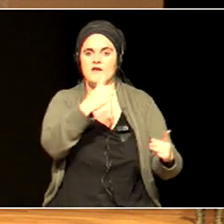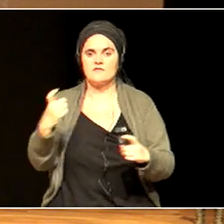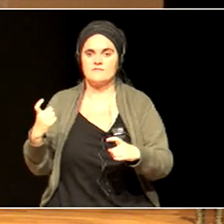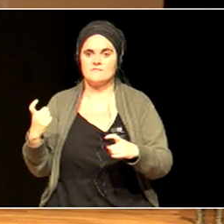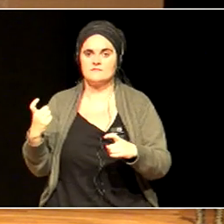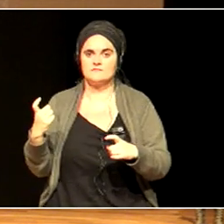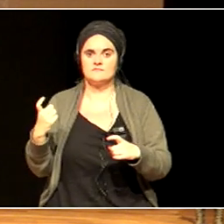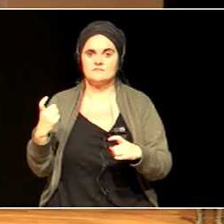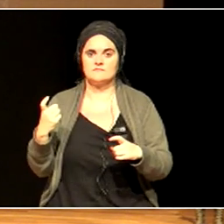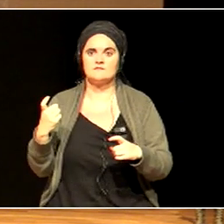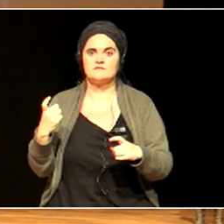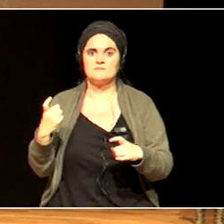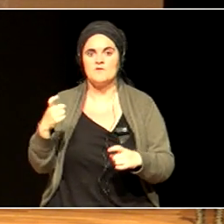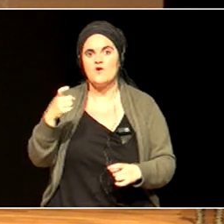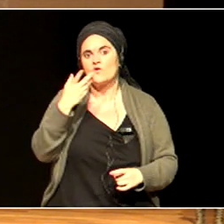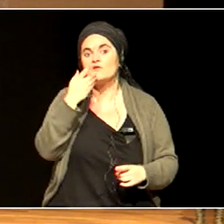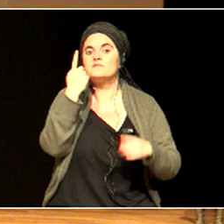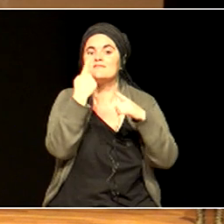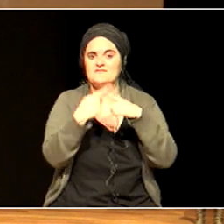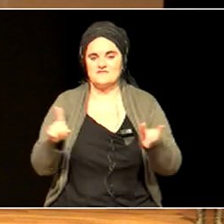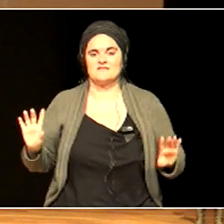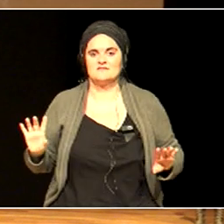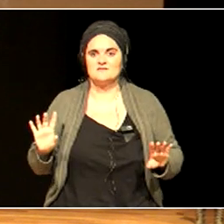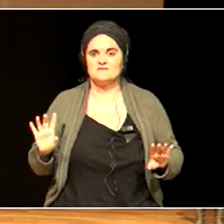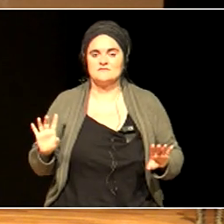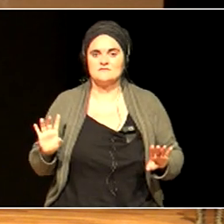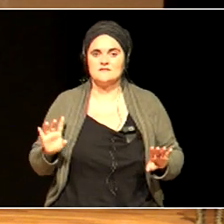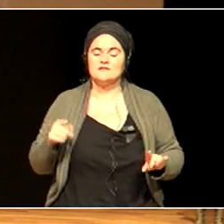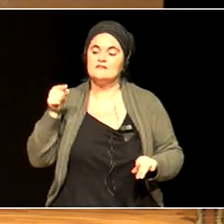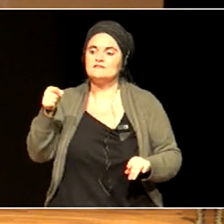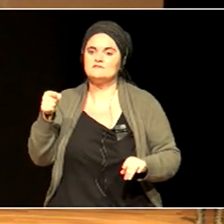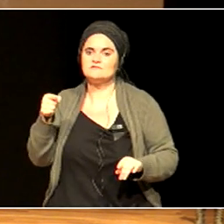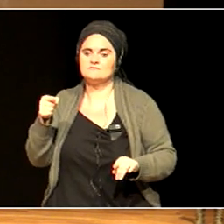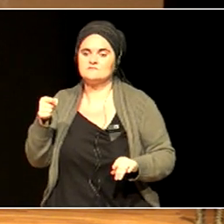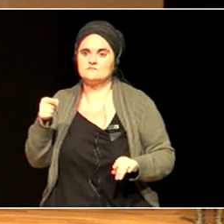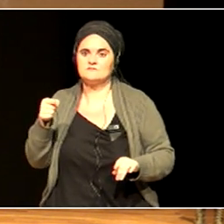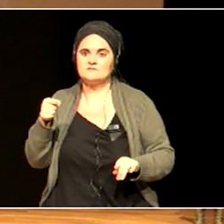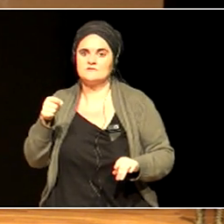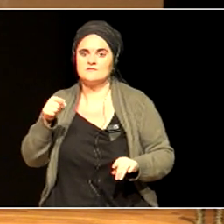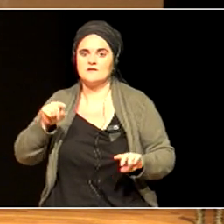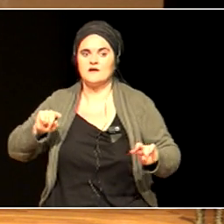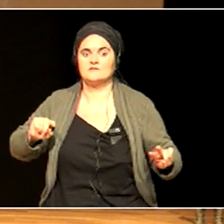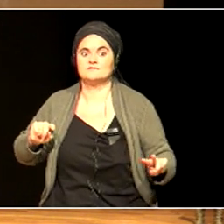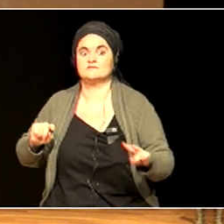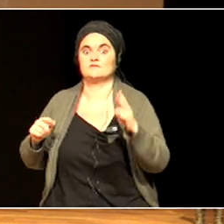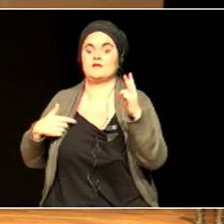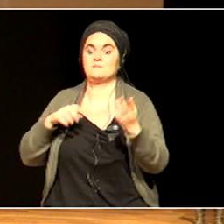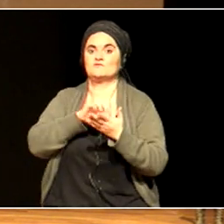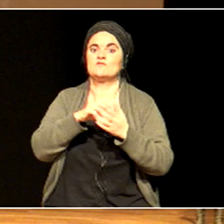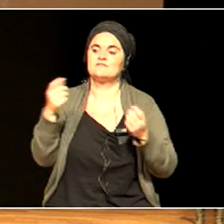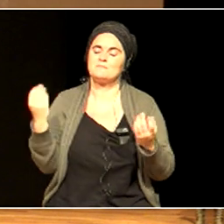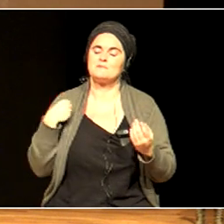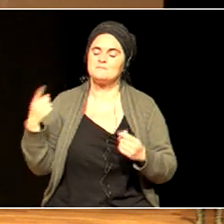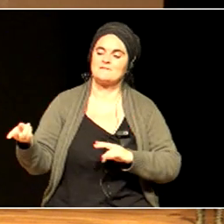Because it answers the second of my two big inclusion questions. Remember the first one?